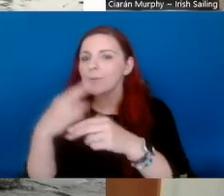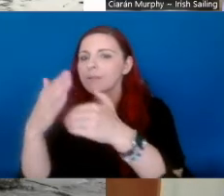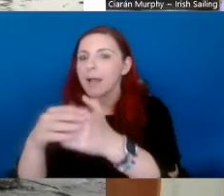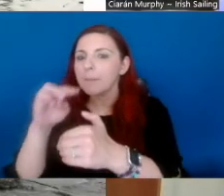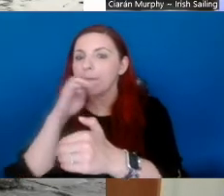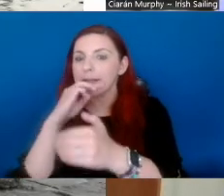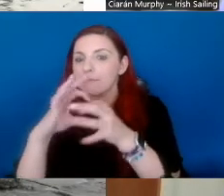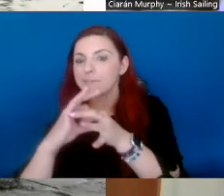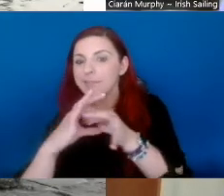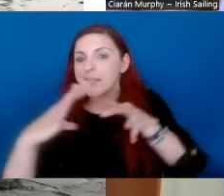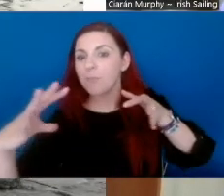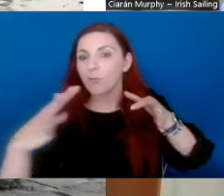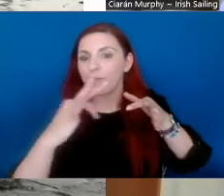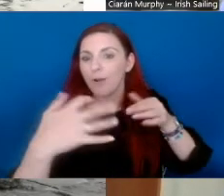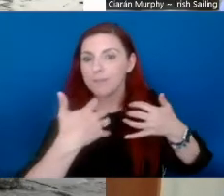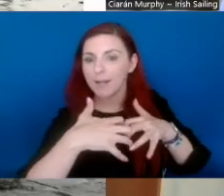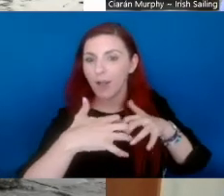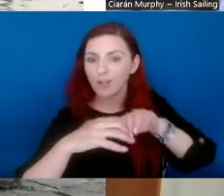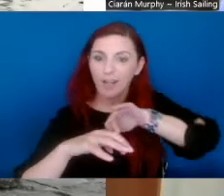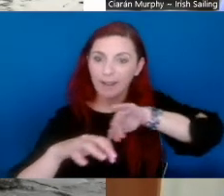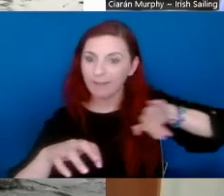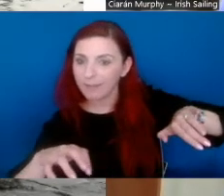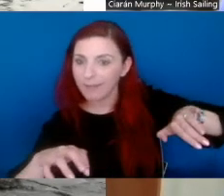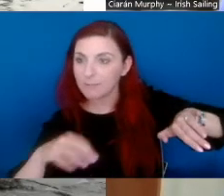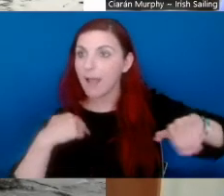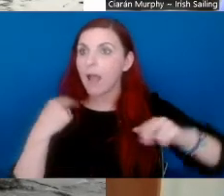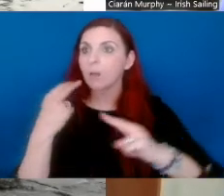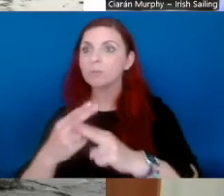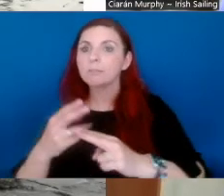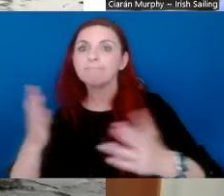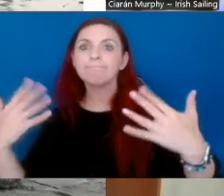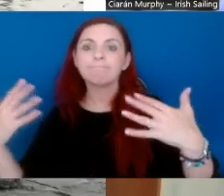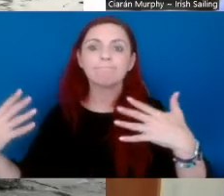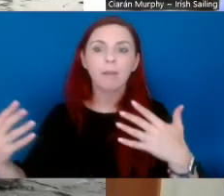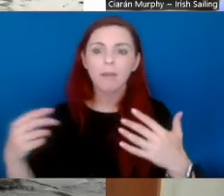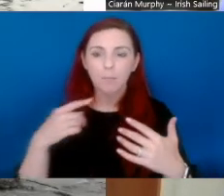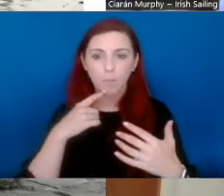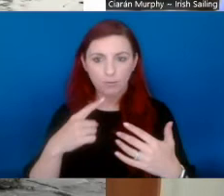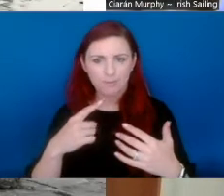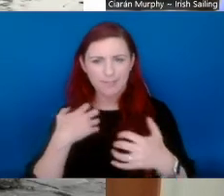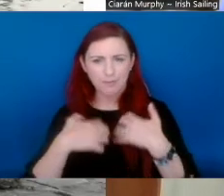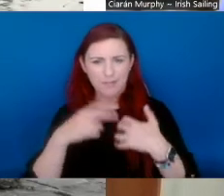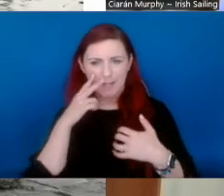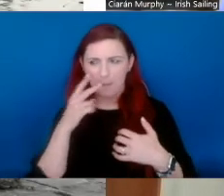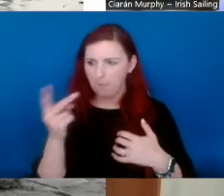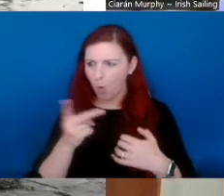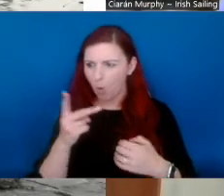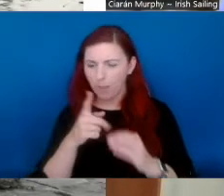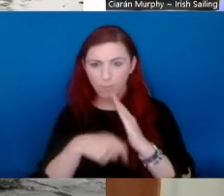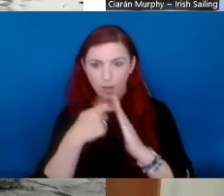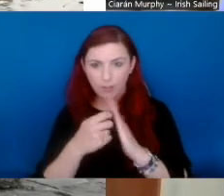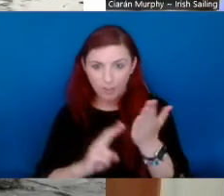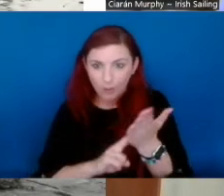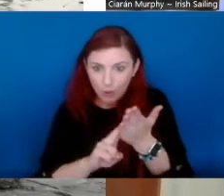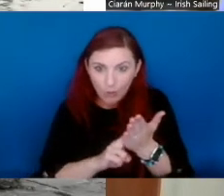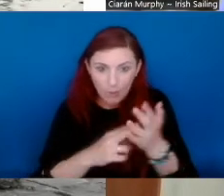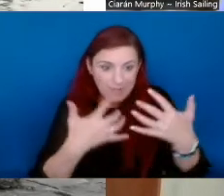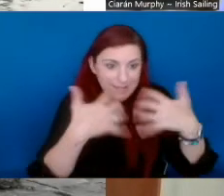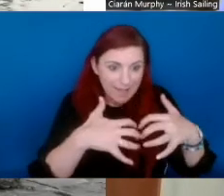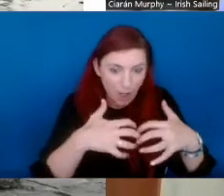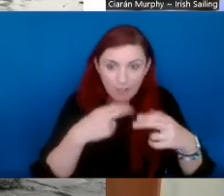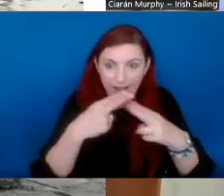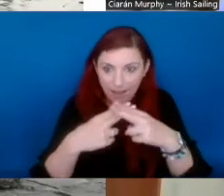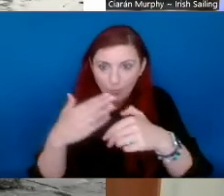is maybe unusual because sometimes people think about going outdoors is about detaching yourself